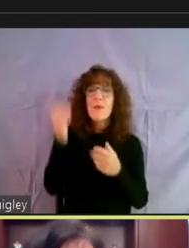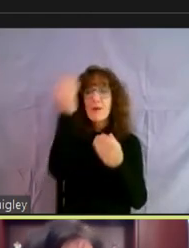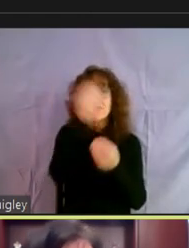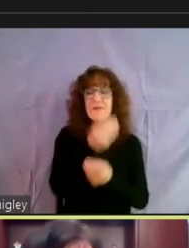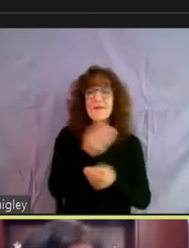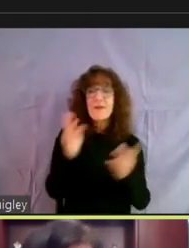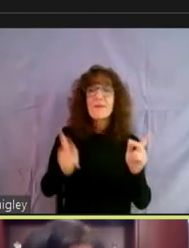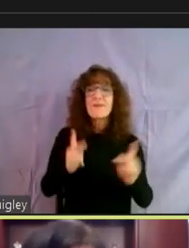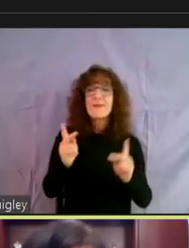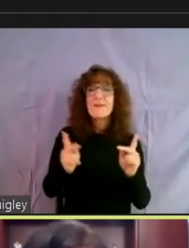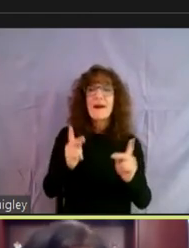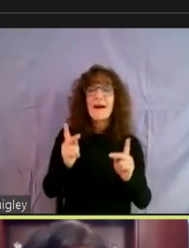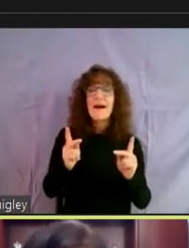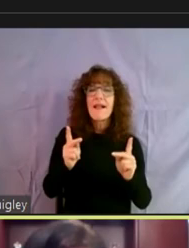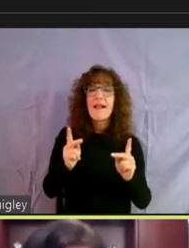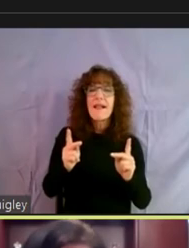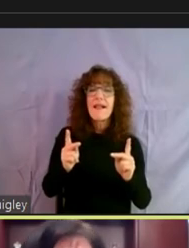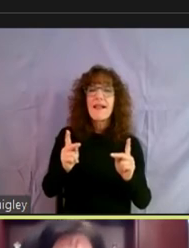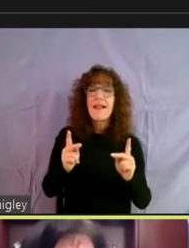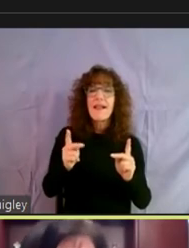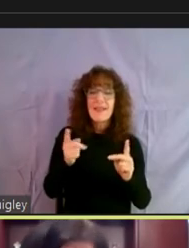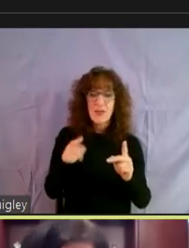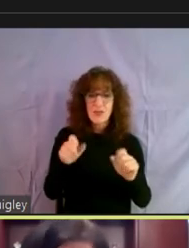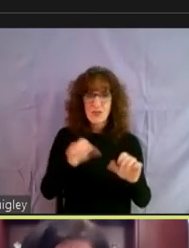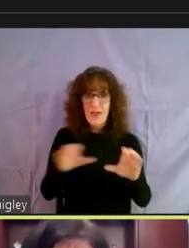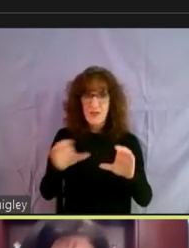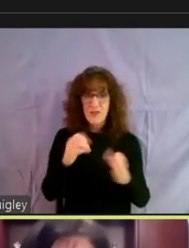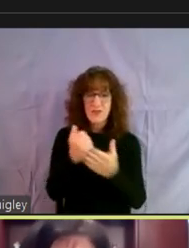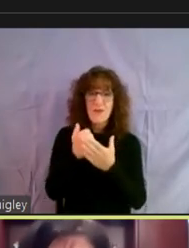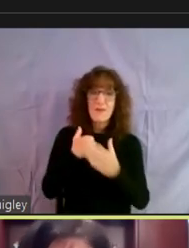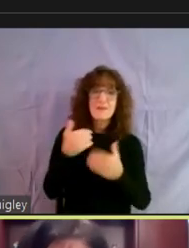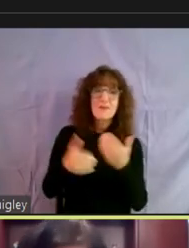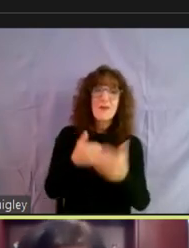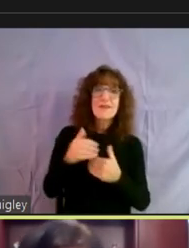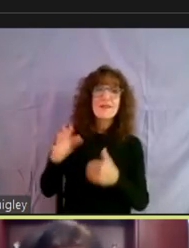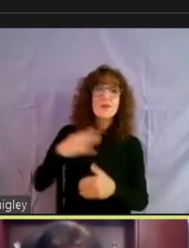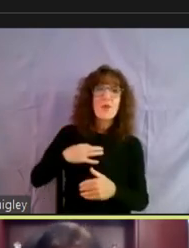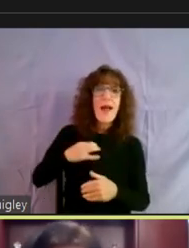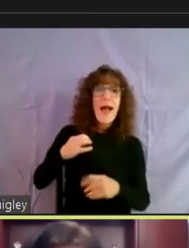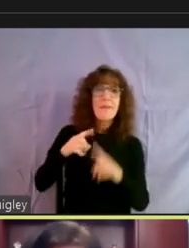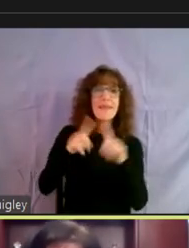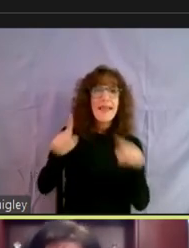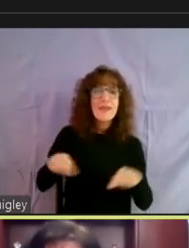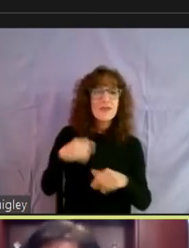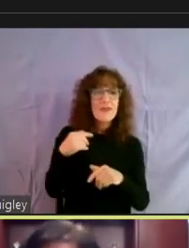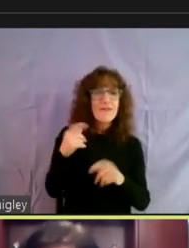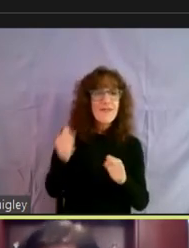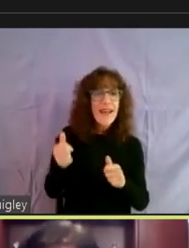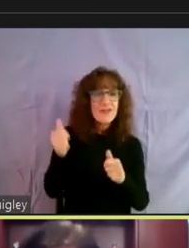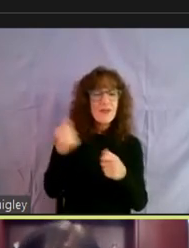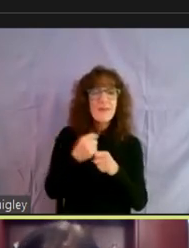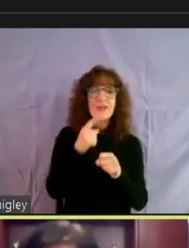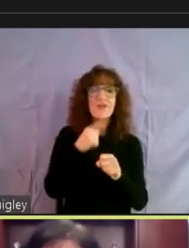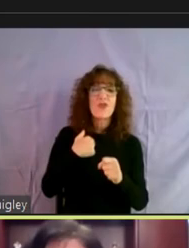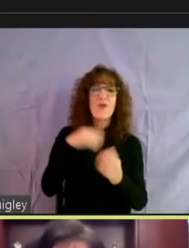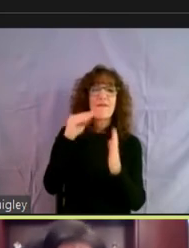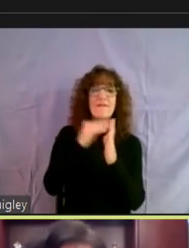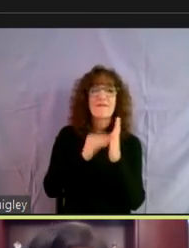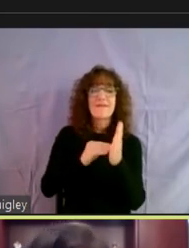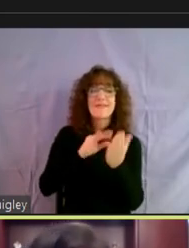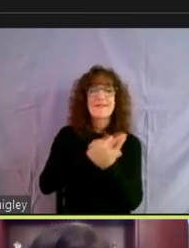know the, what can you can do to help us process your application faster is to make sure that you have documentation.